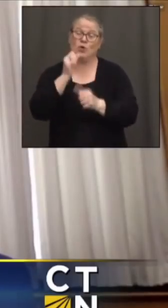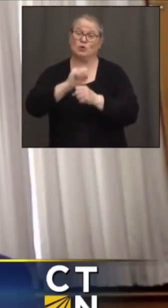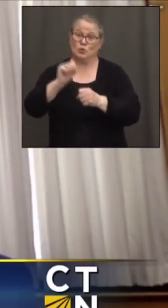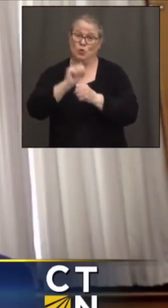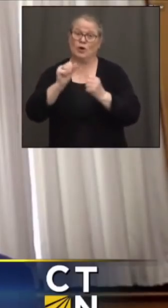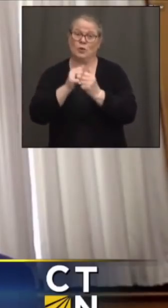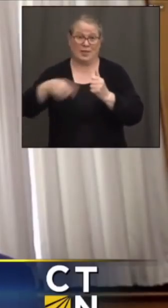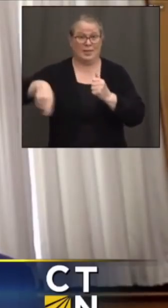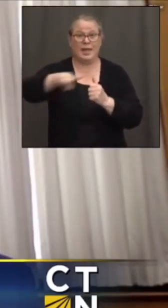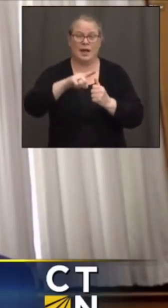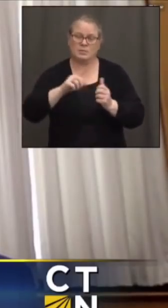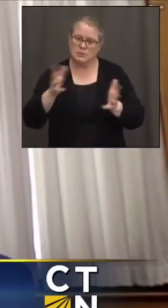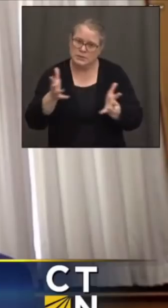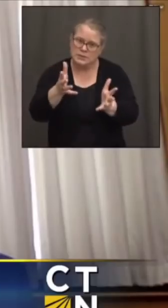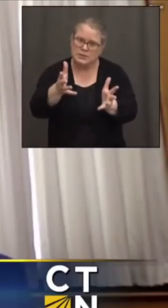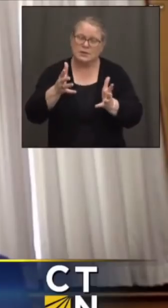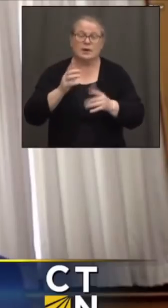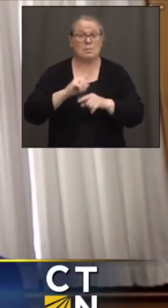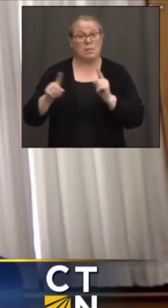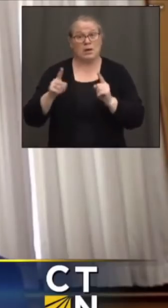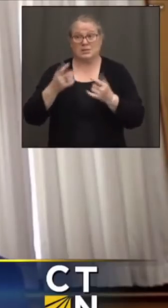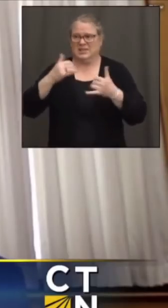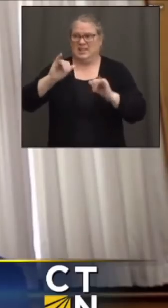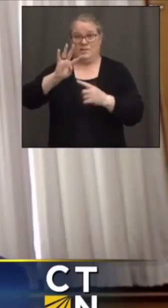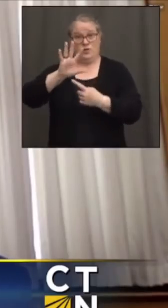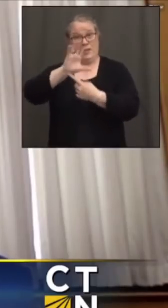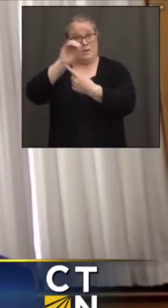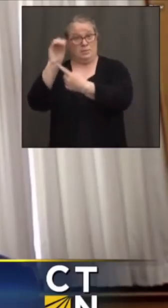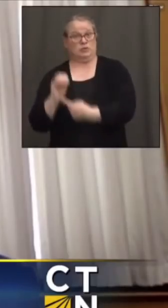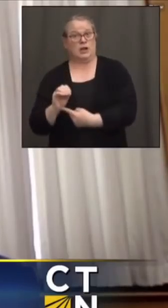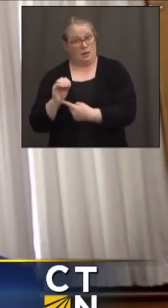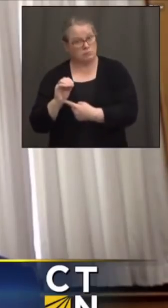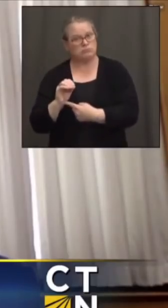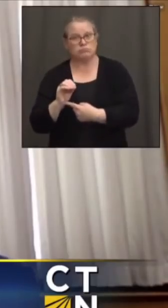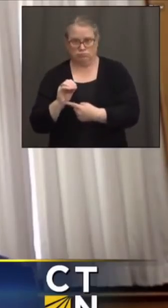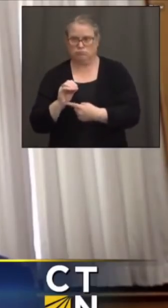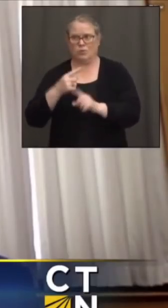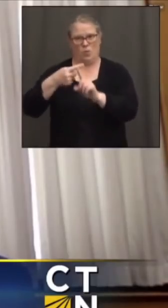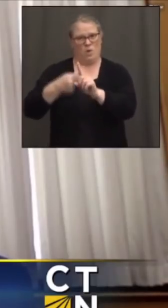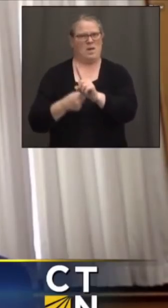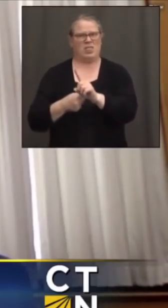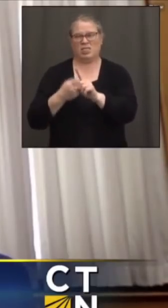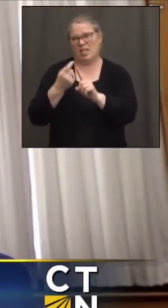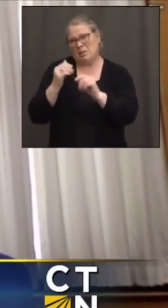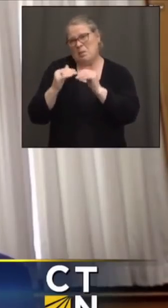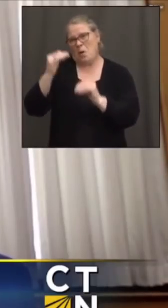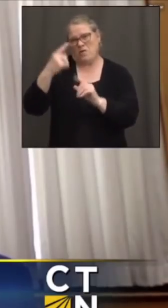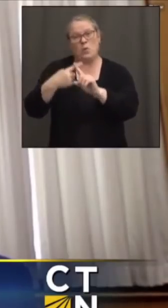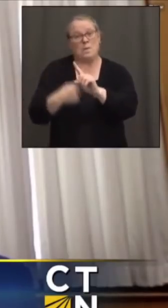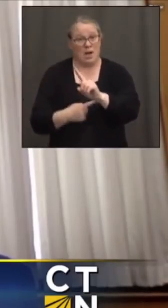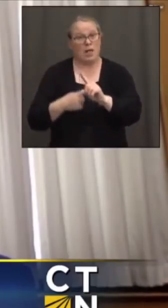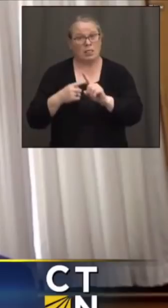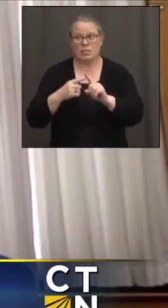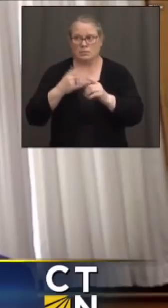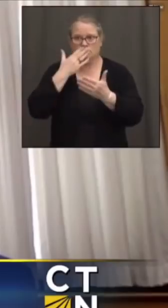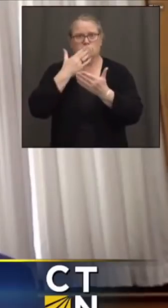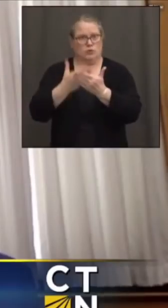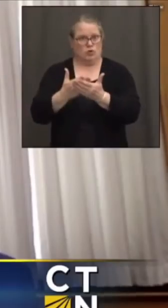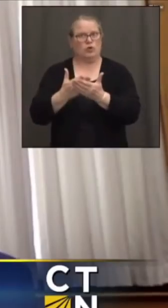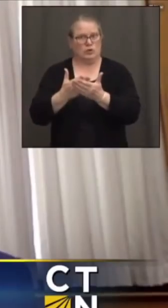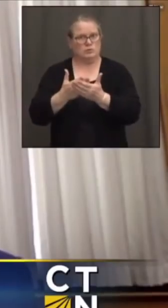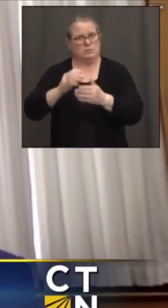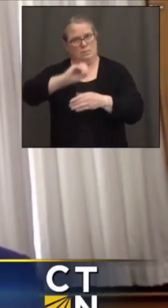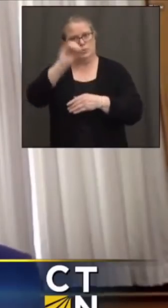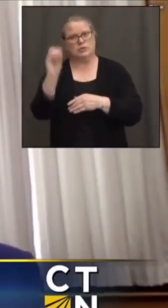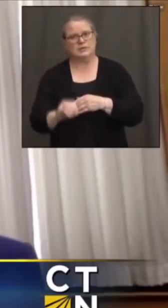But nonetheless, you know, at 45%, you know, we've made great progress in a month, a little over a month. But that's really a main